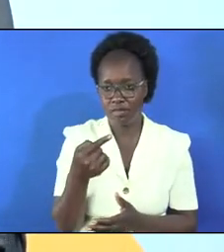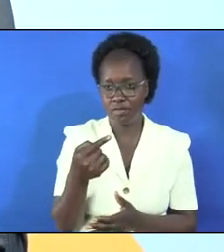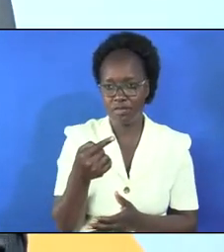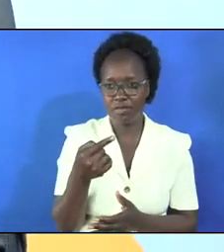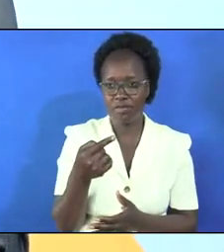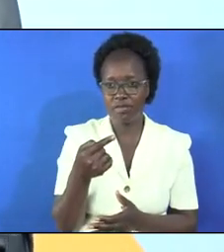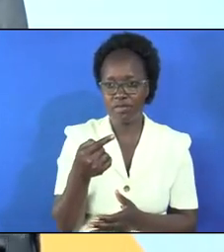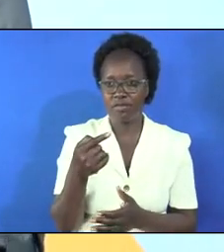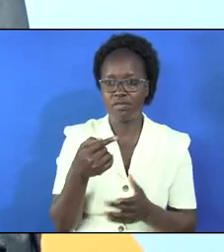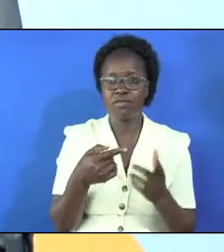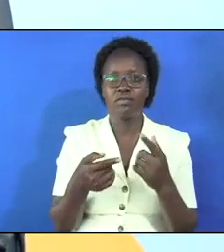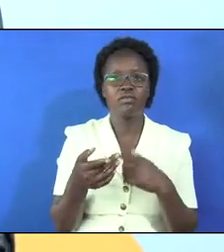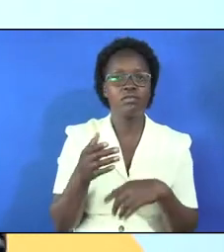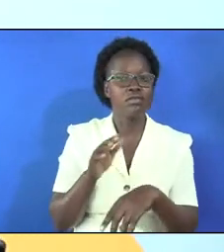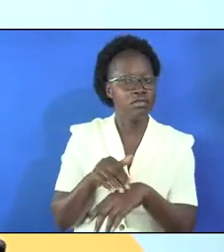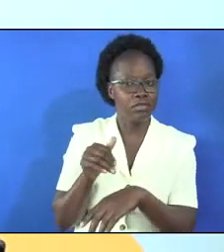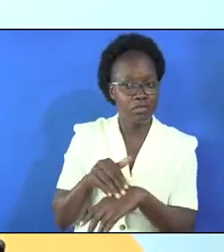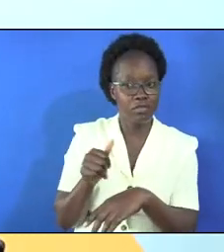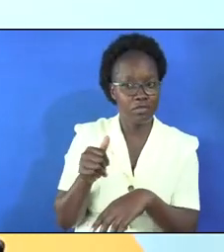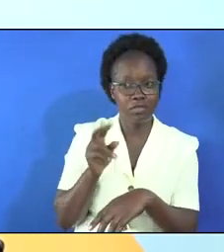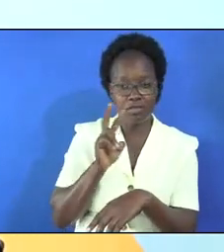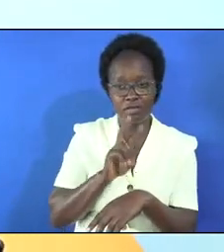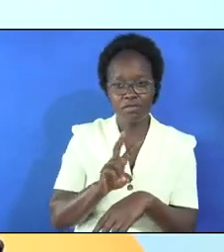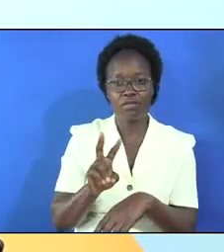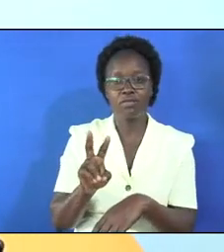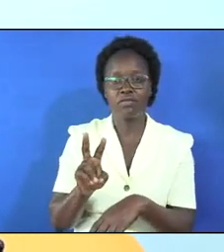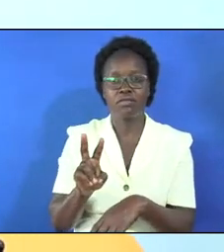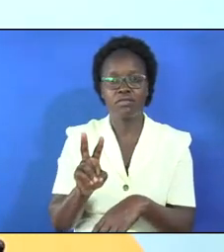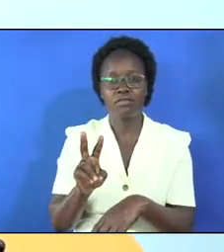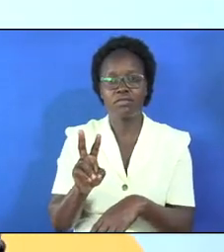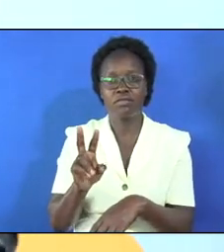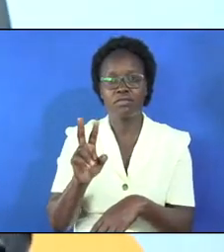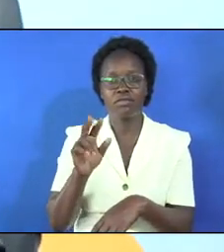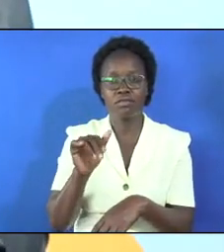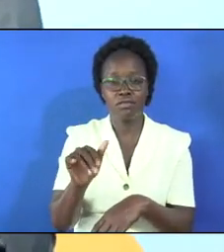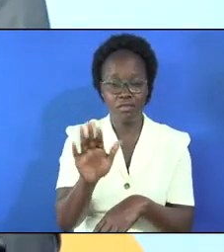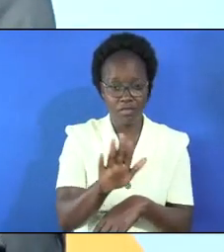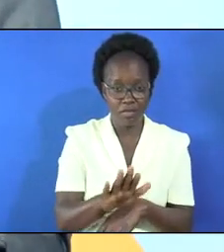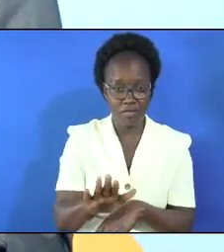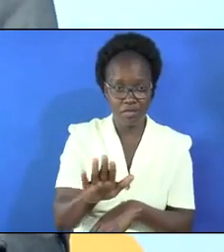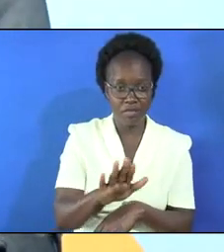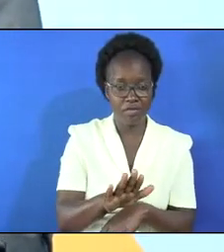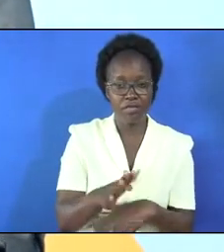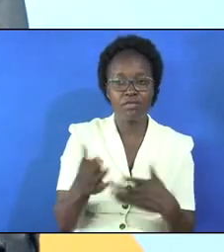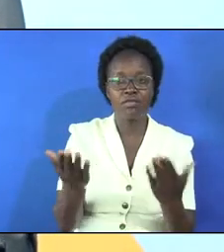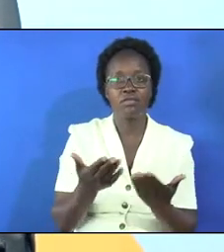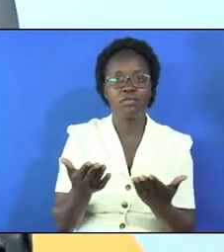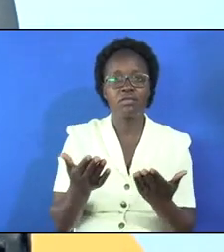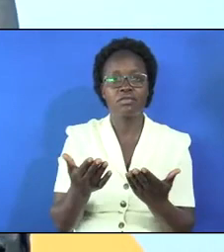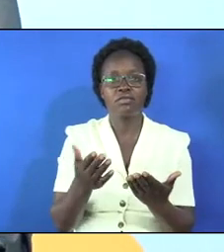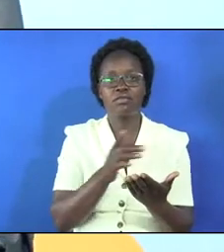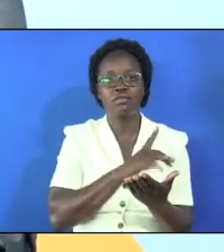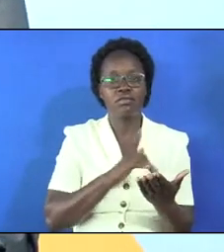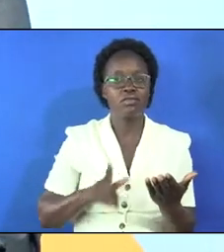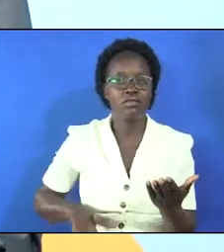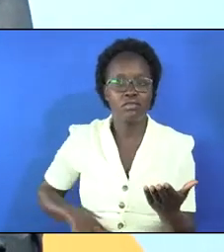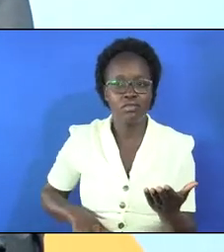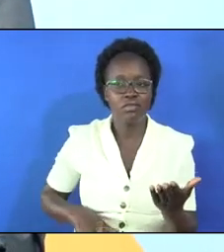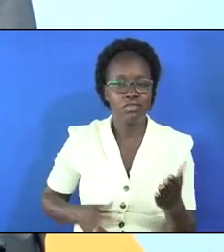come see the place where the Lord